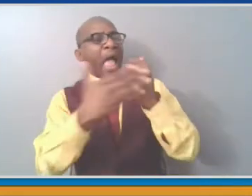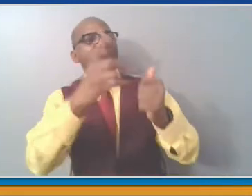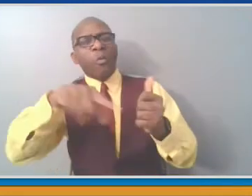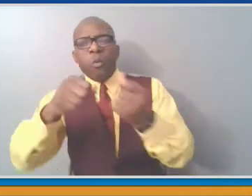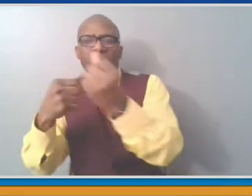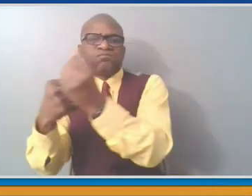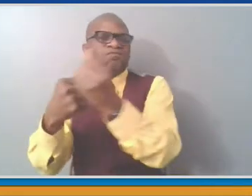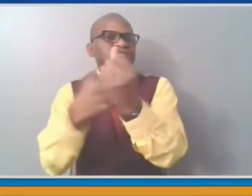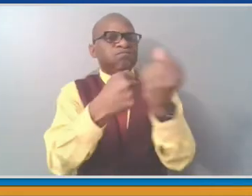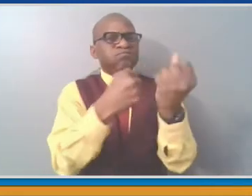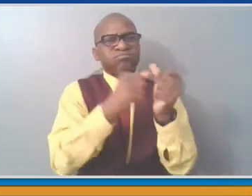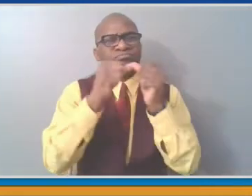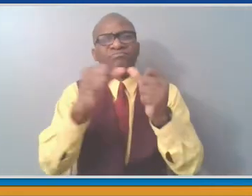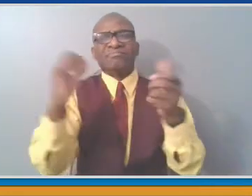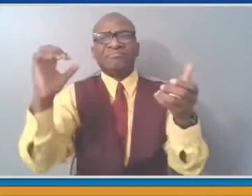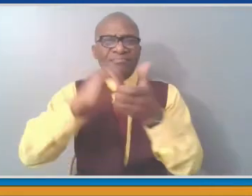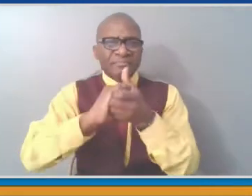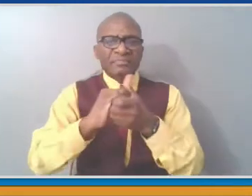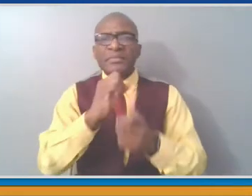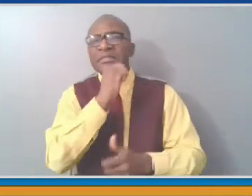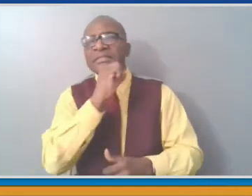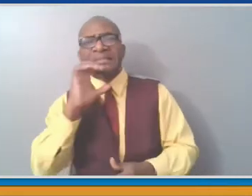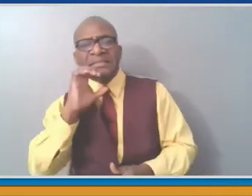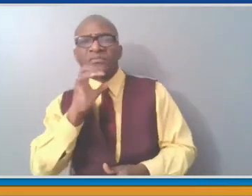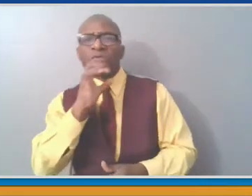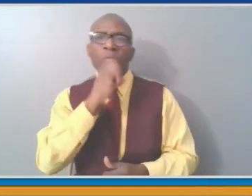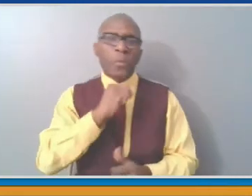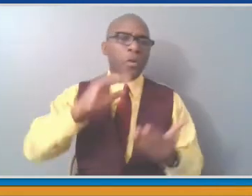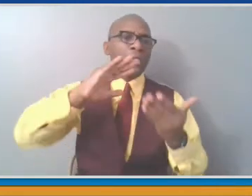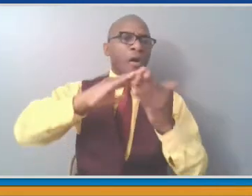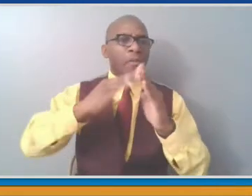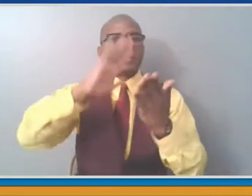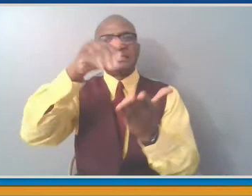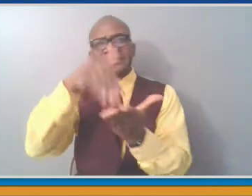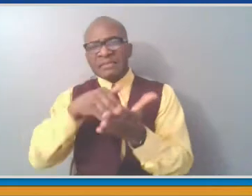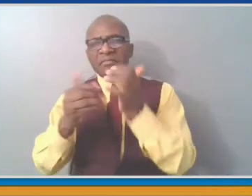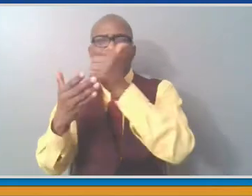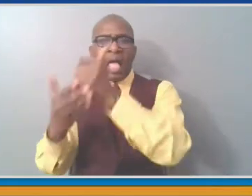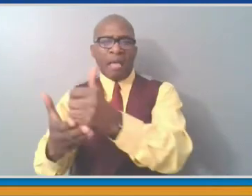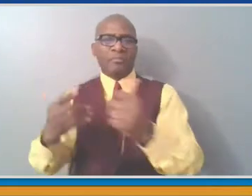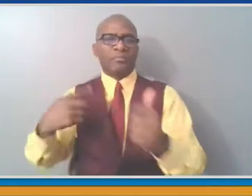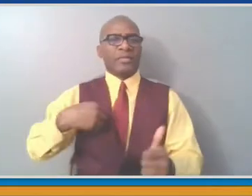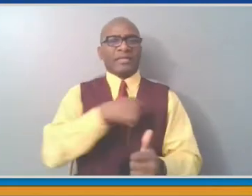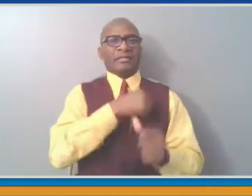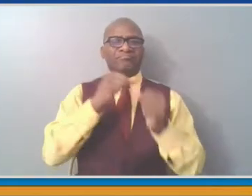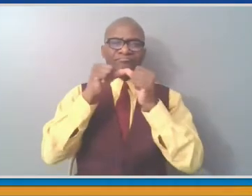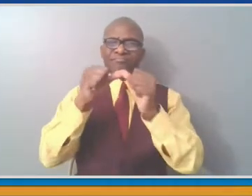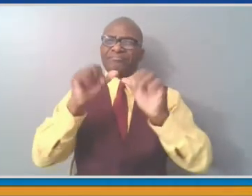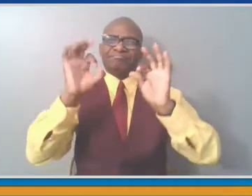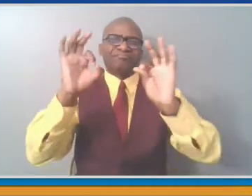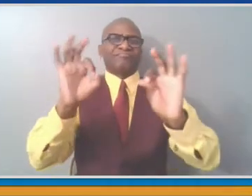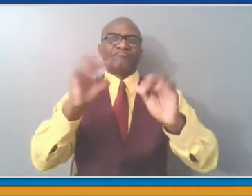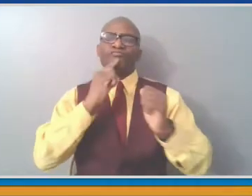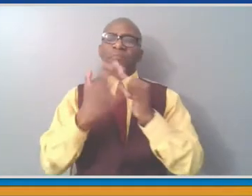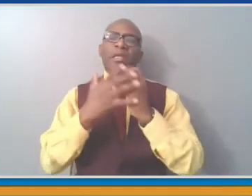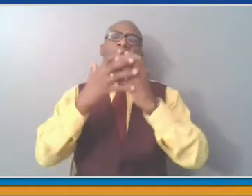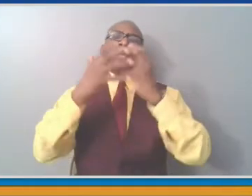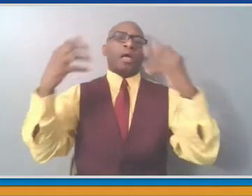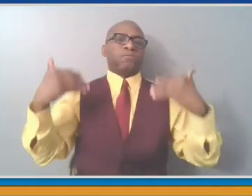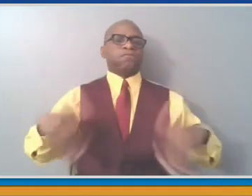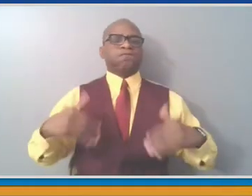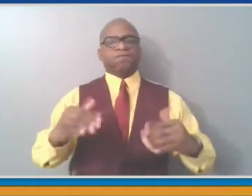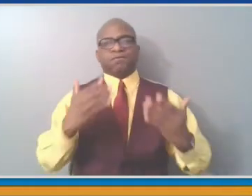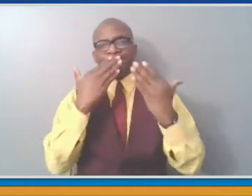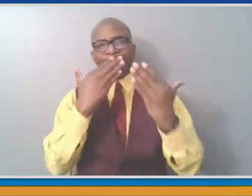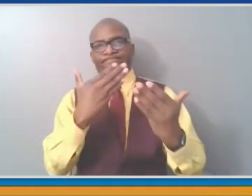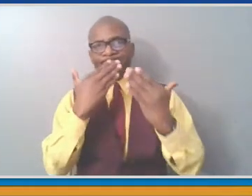which has been, of course, enormously helpful to our city. The last thing I want to note is that I think all of us believe